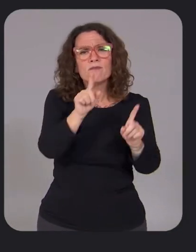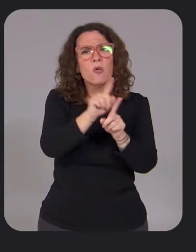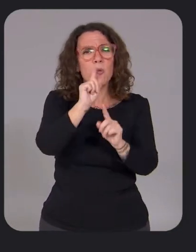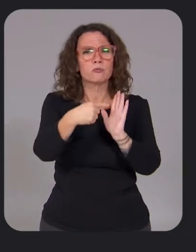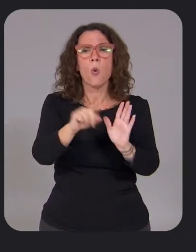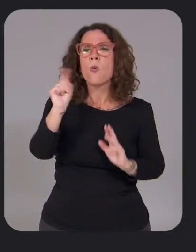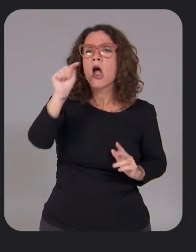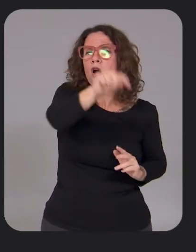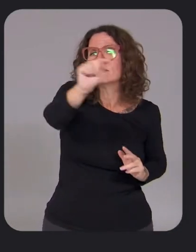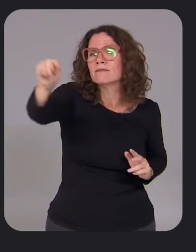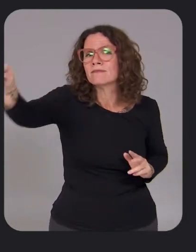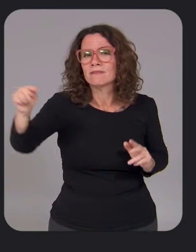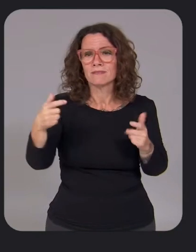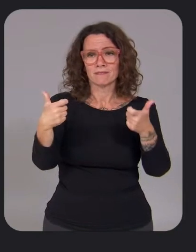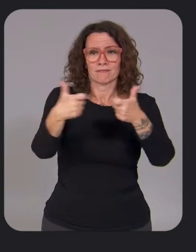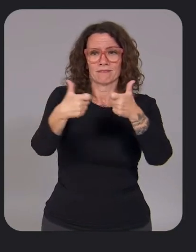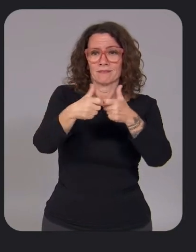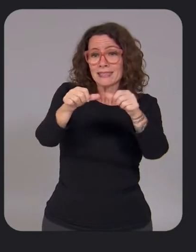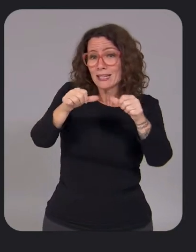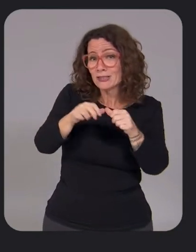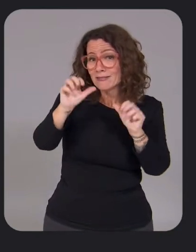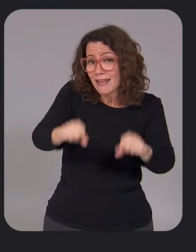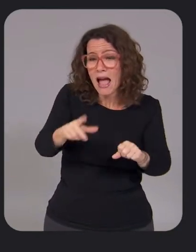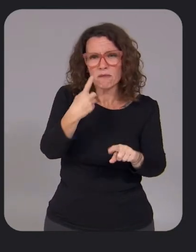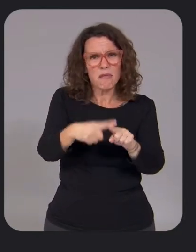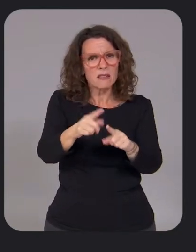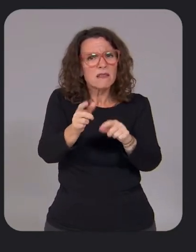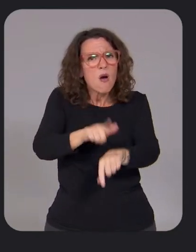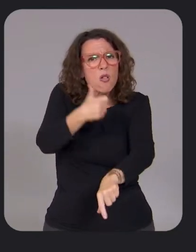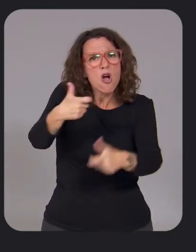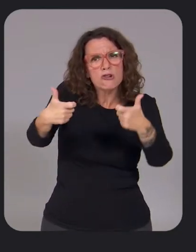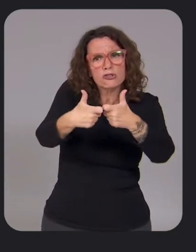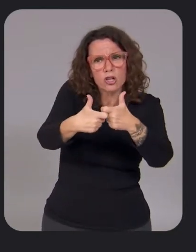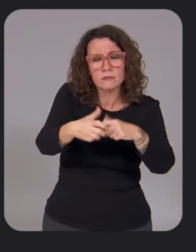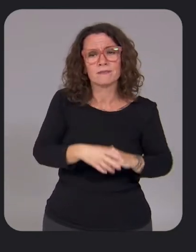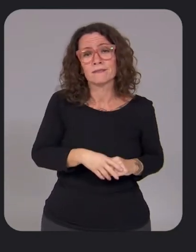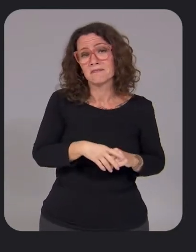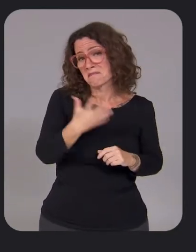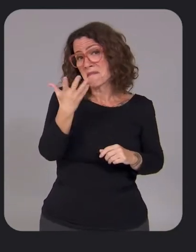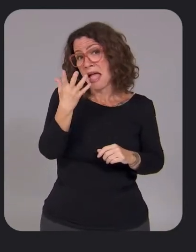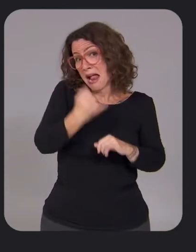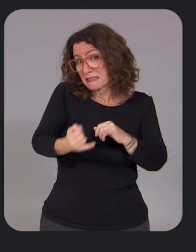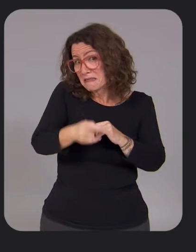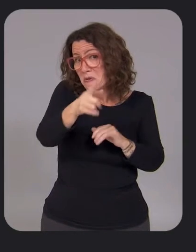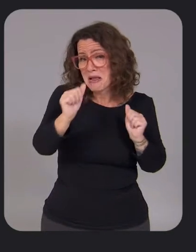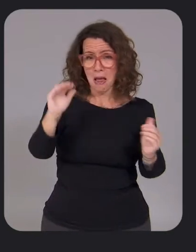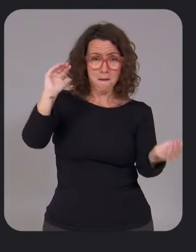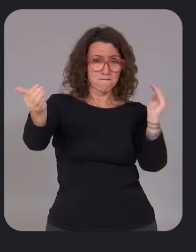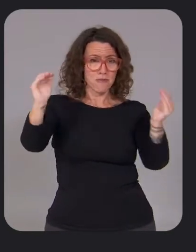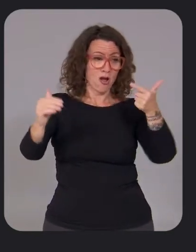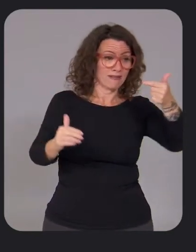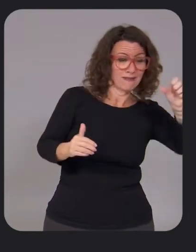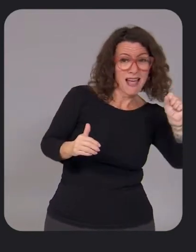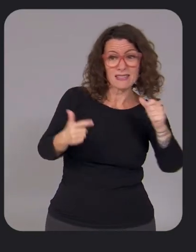and typical charging times. Finally you'll be able to compare gas and electric cars in new ways. In addition to